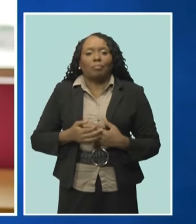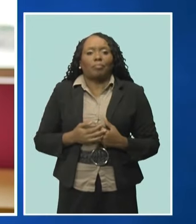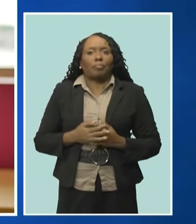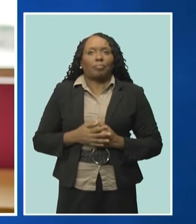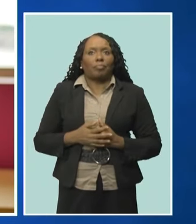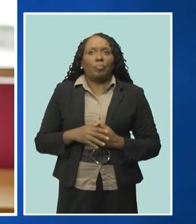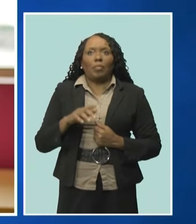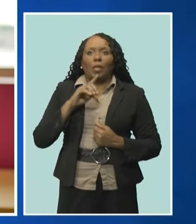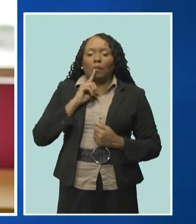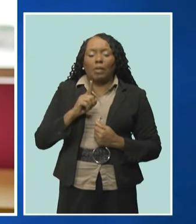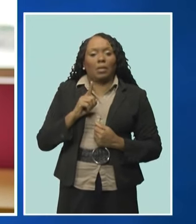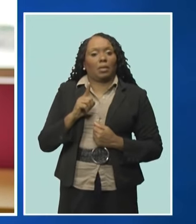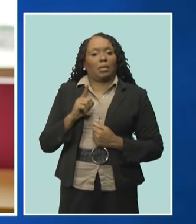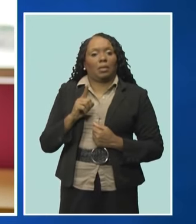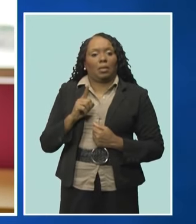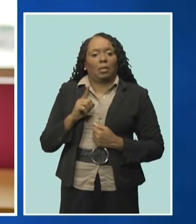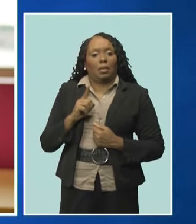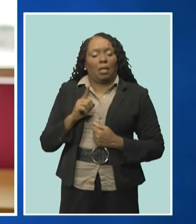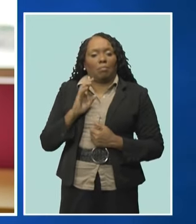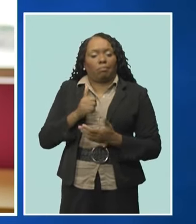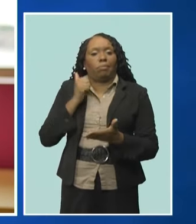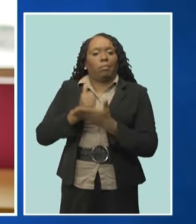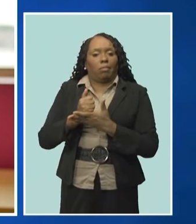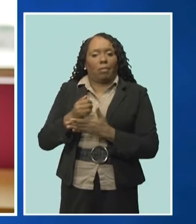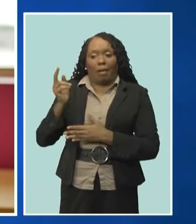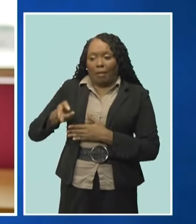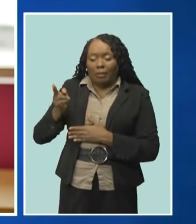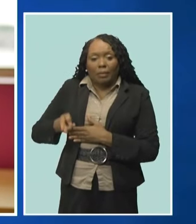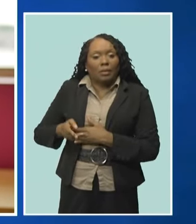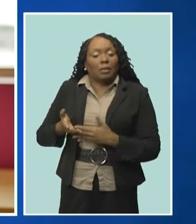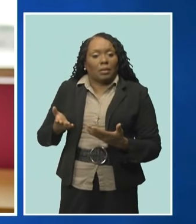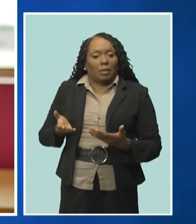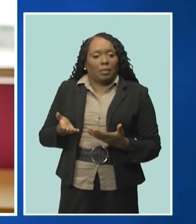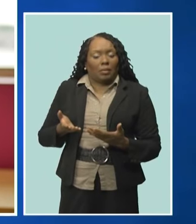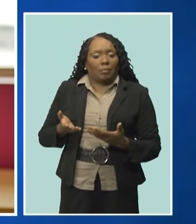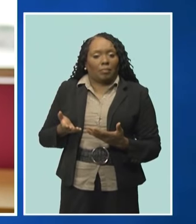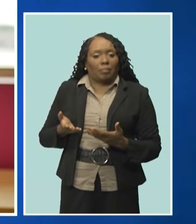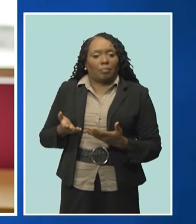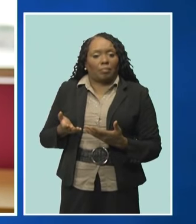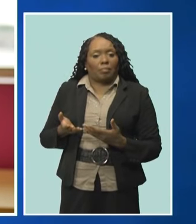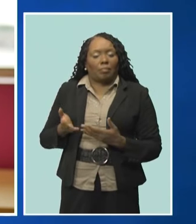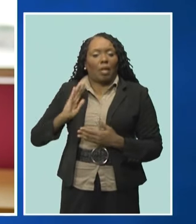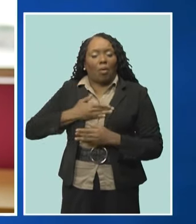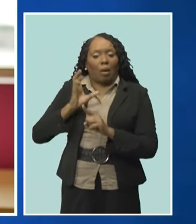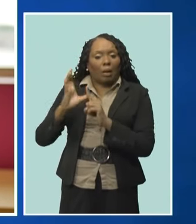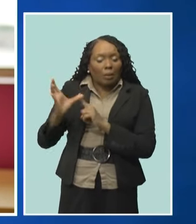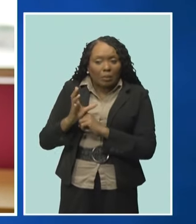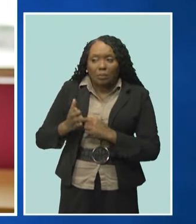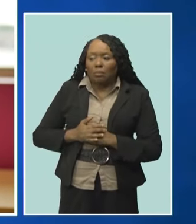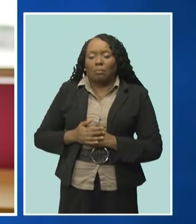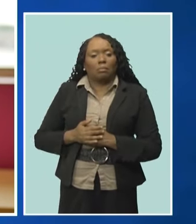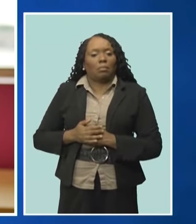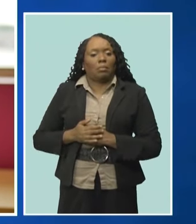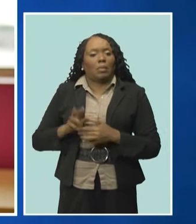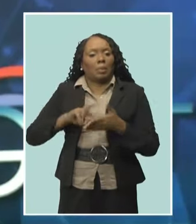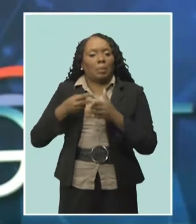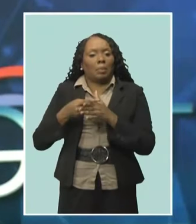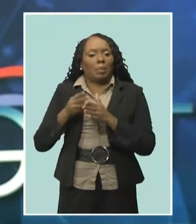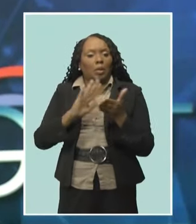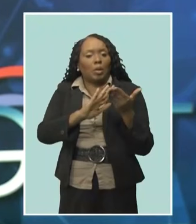to our heritage, you know, our links to the Barbados Workers' Union in terms of, you know, community and togetherness.